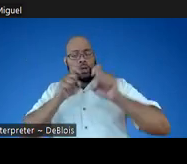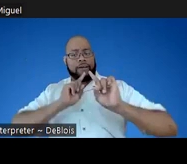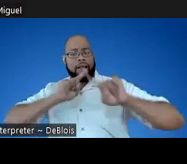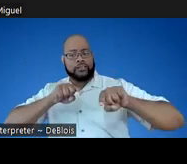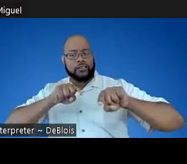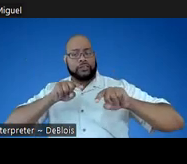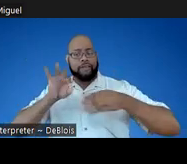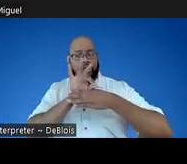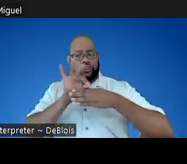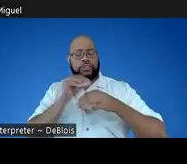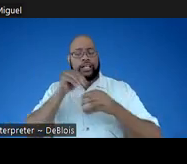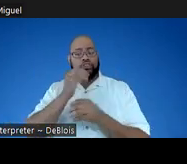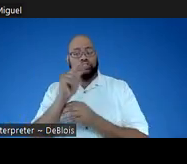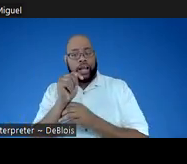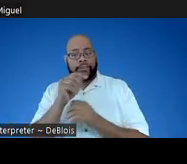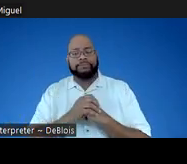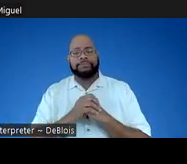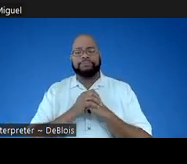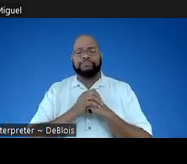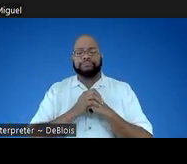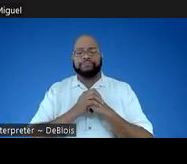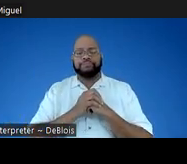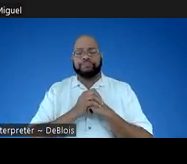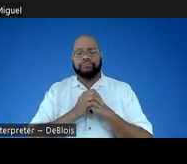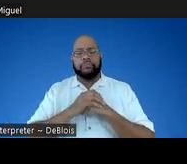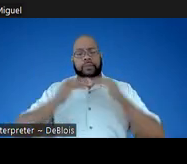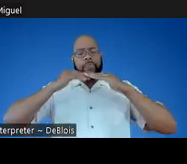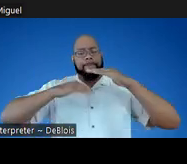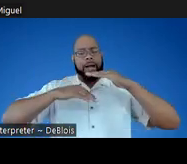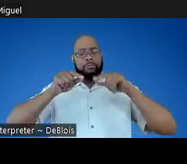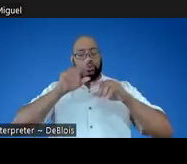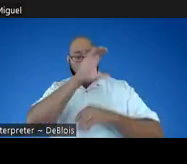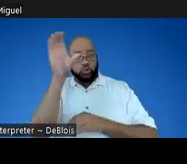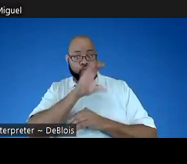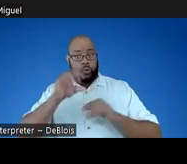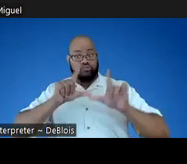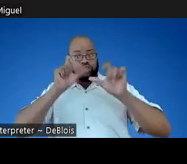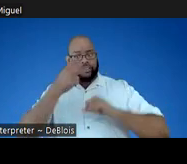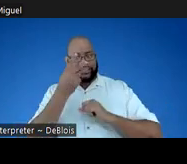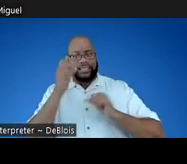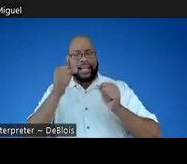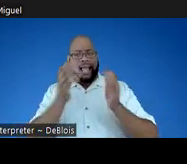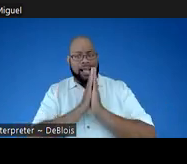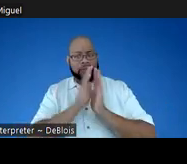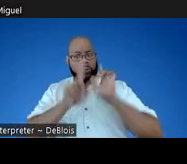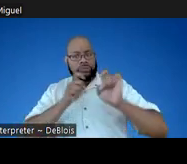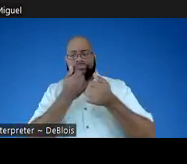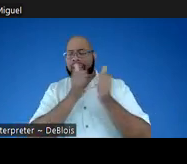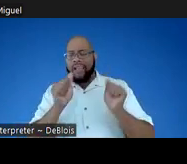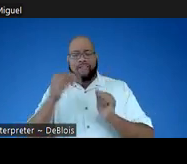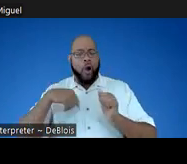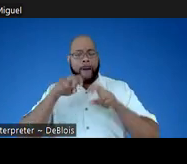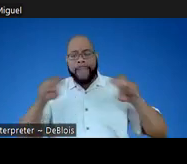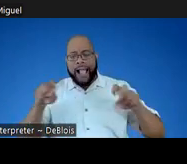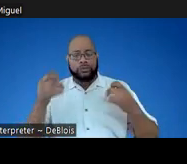feature in the chat. At the bottom of your Zoom screen, you should see it and you can ask questions of any of our